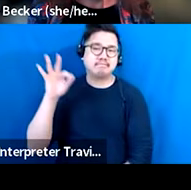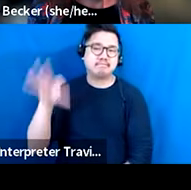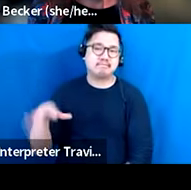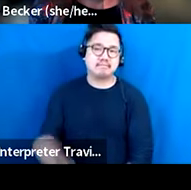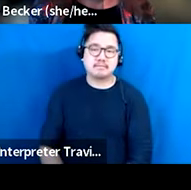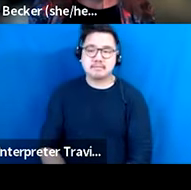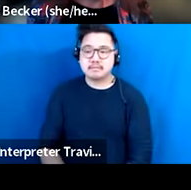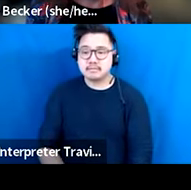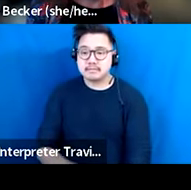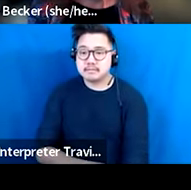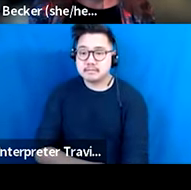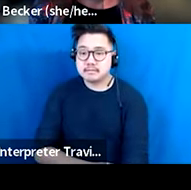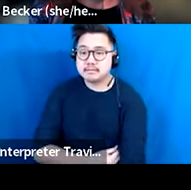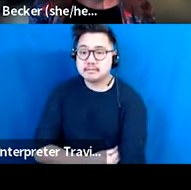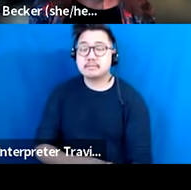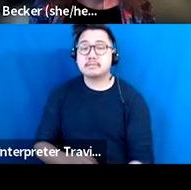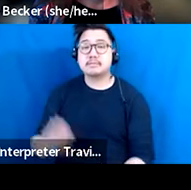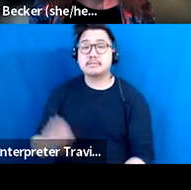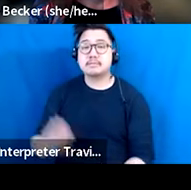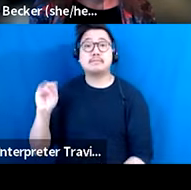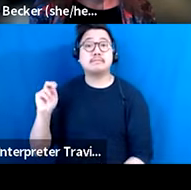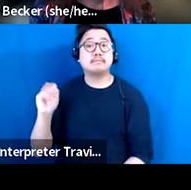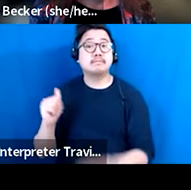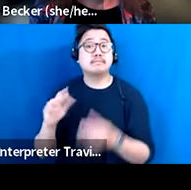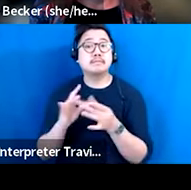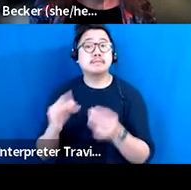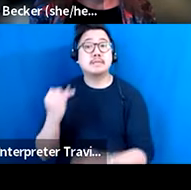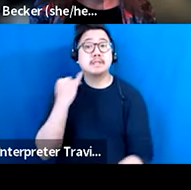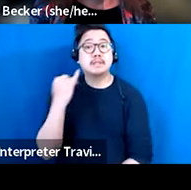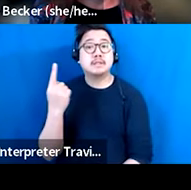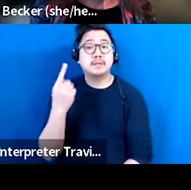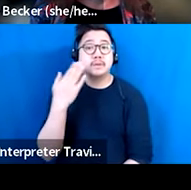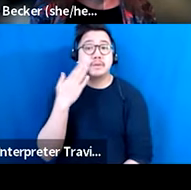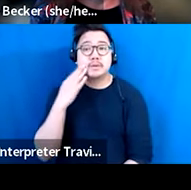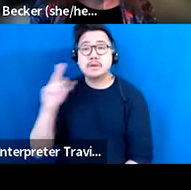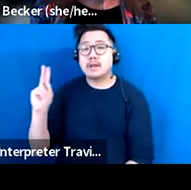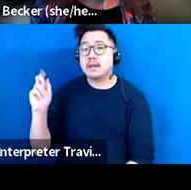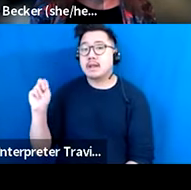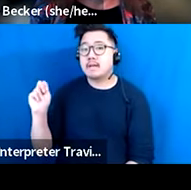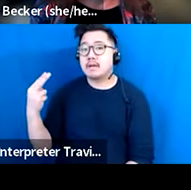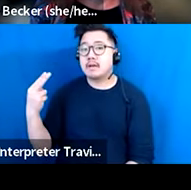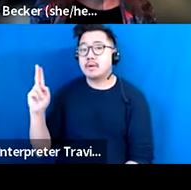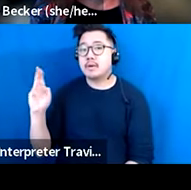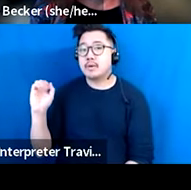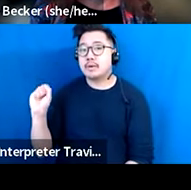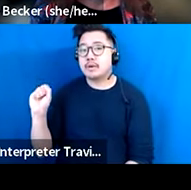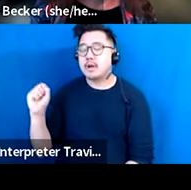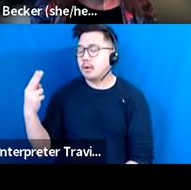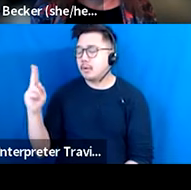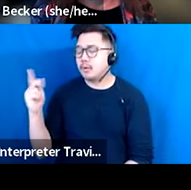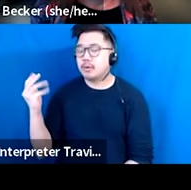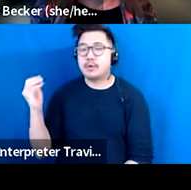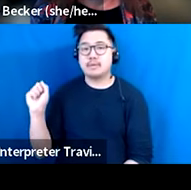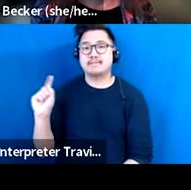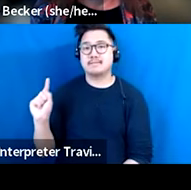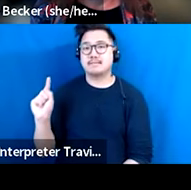I know we're probably going to move on, but I, if anybody knows Kevin Hughes, who is like a lot, like I'm saying head shakes, he was